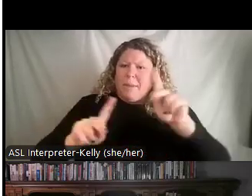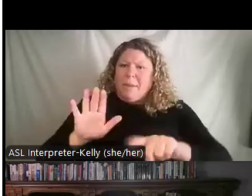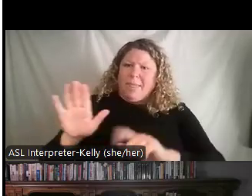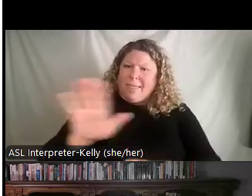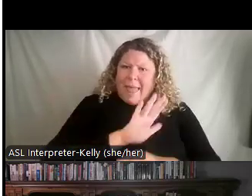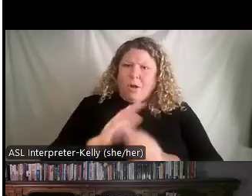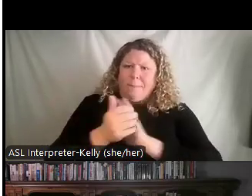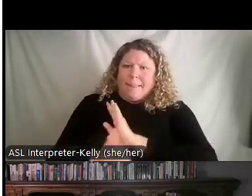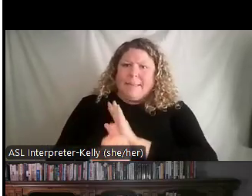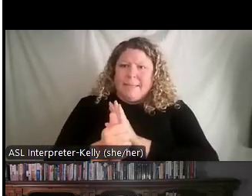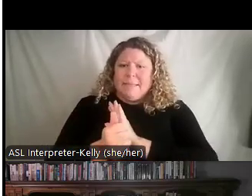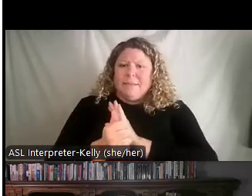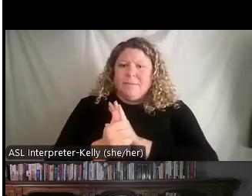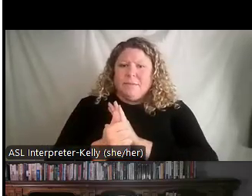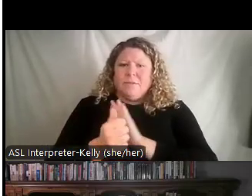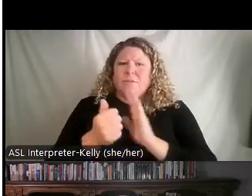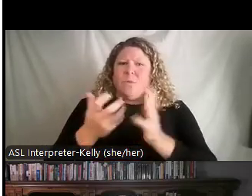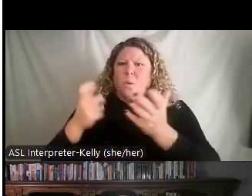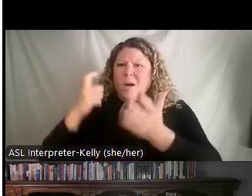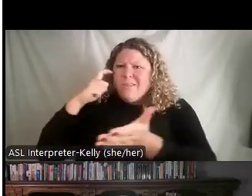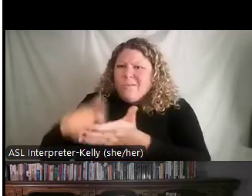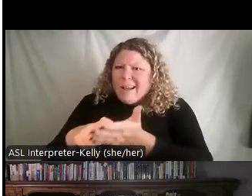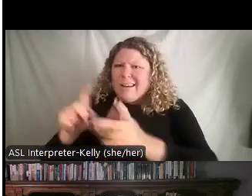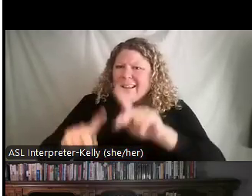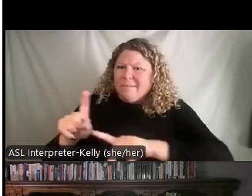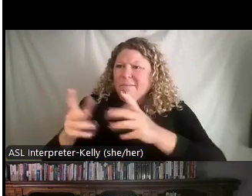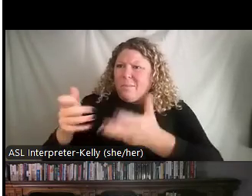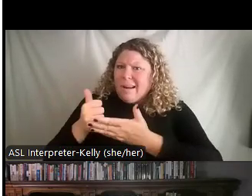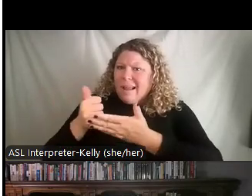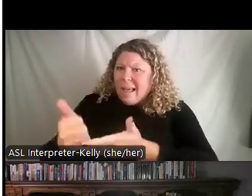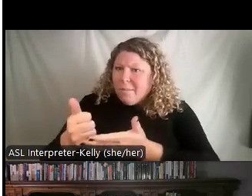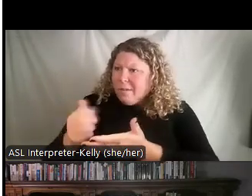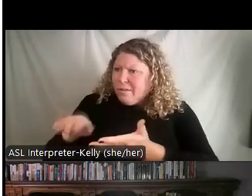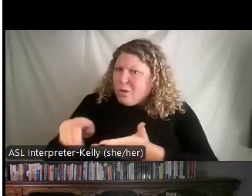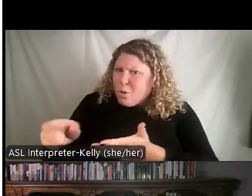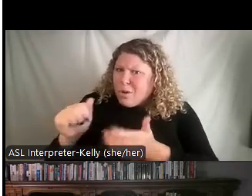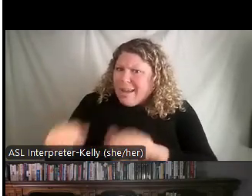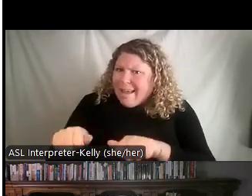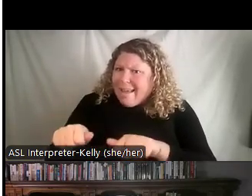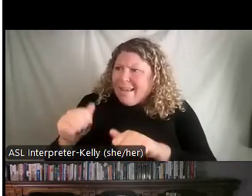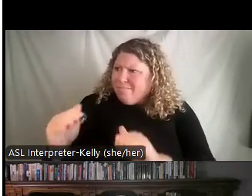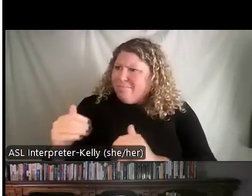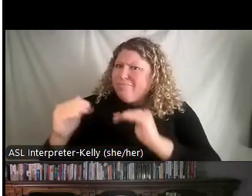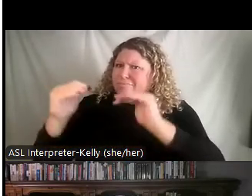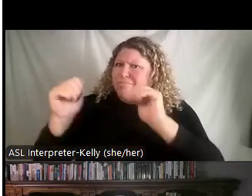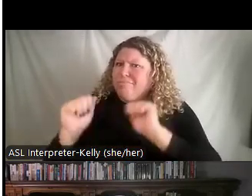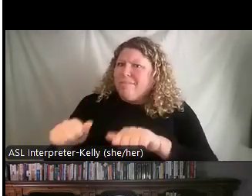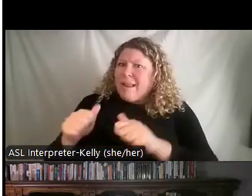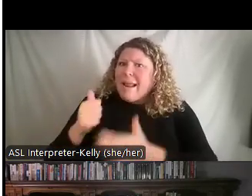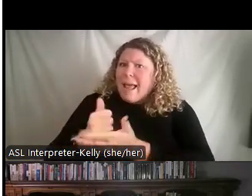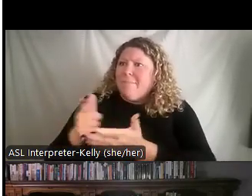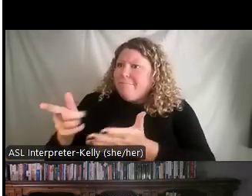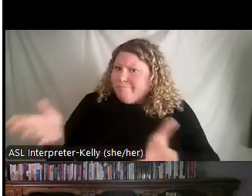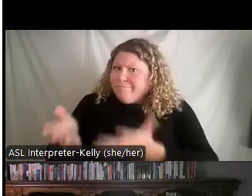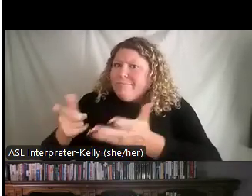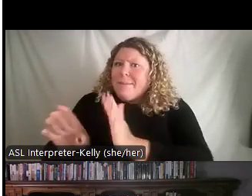change that. We want to recognize people. We want to help them see the potential that they have within them and to help them to develop. And this is where